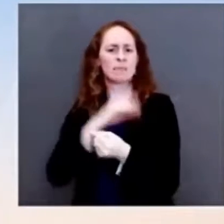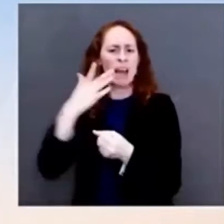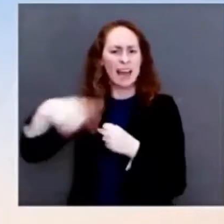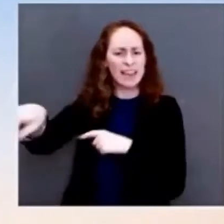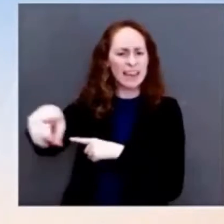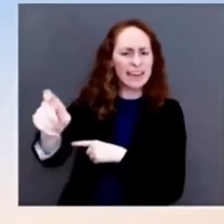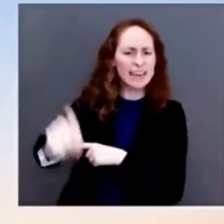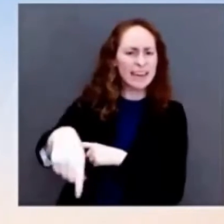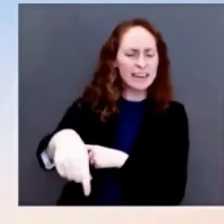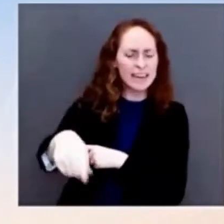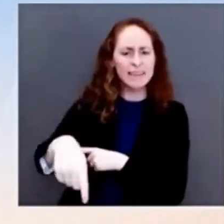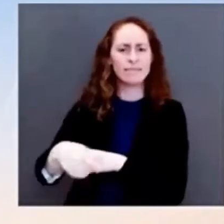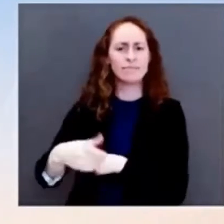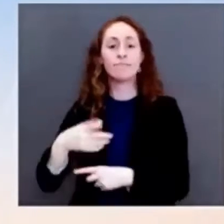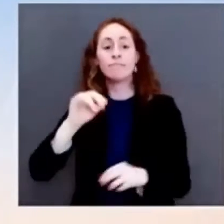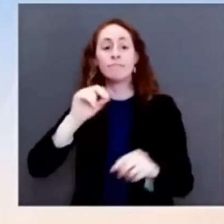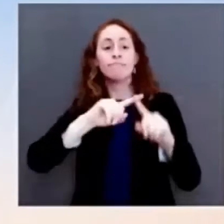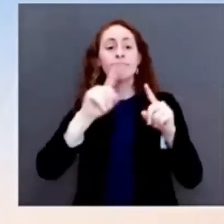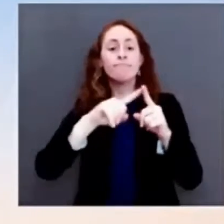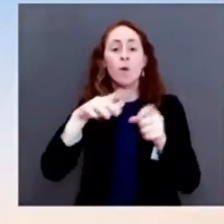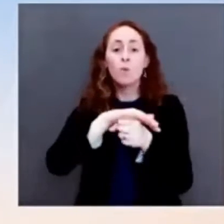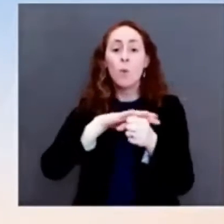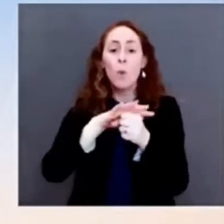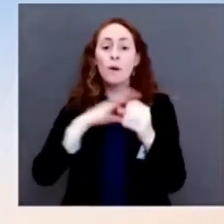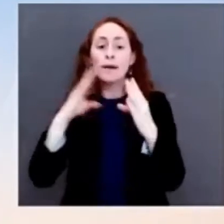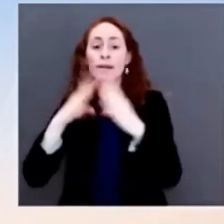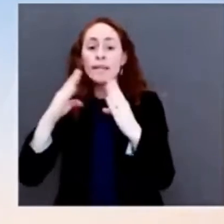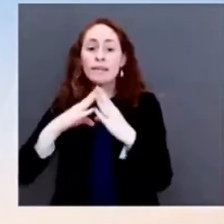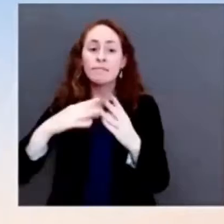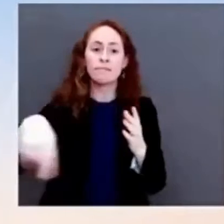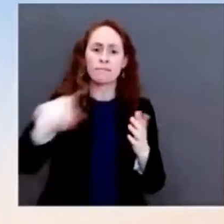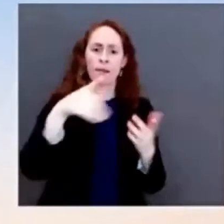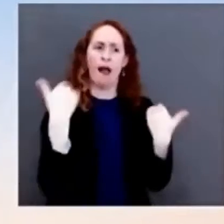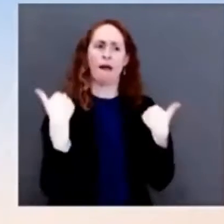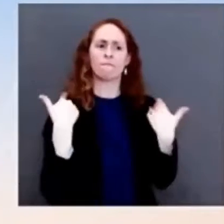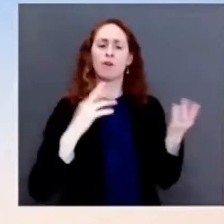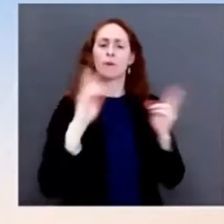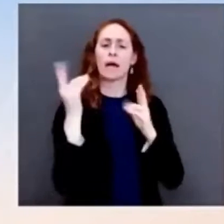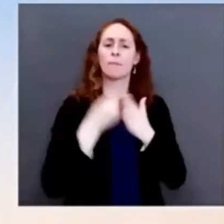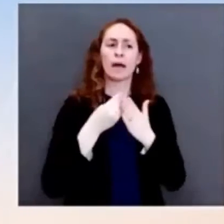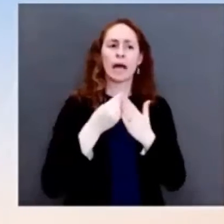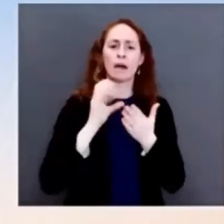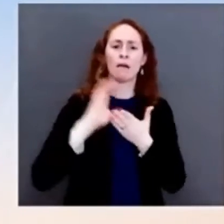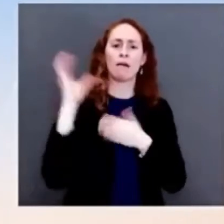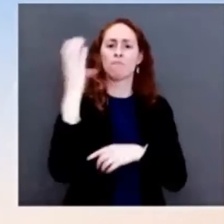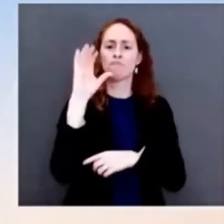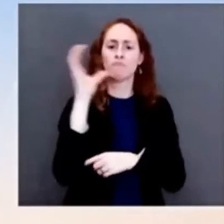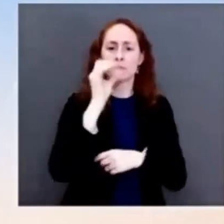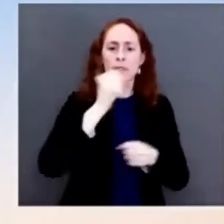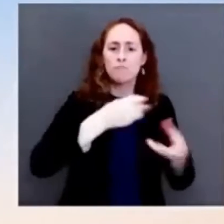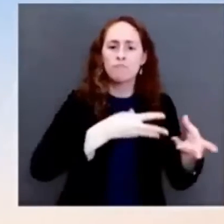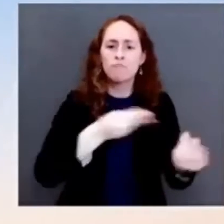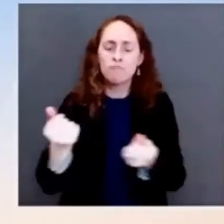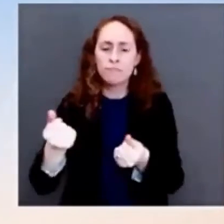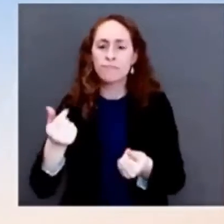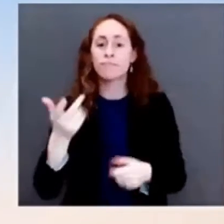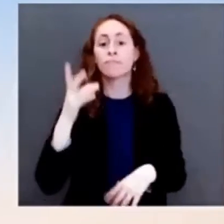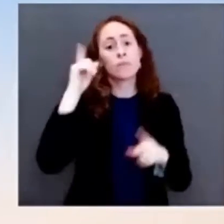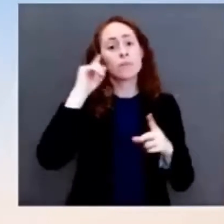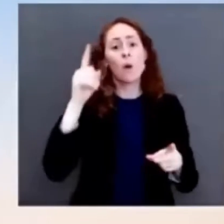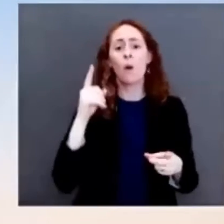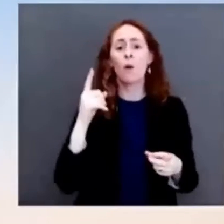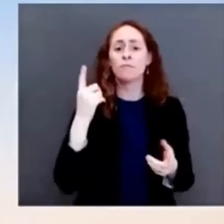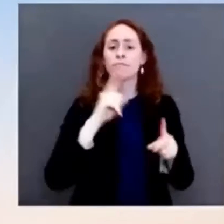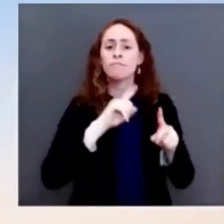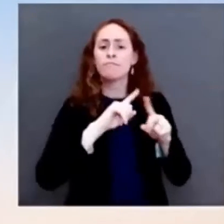long term, to address either these spikes in crimes or gun violence, which is an ongoing concern, and to ensure there's adequate funding